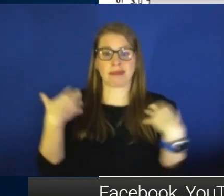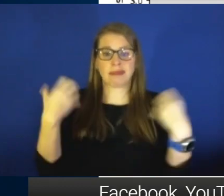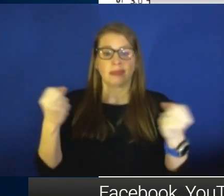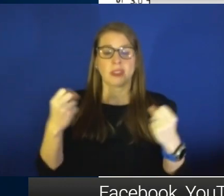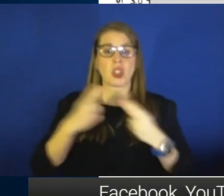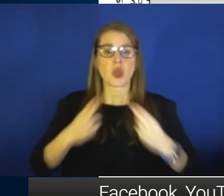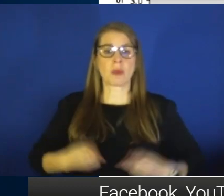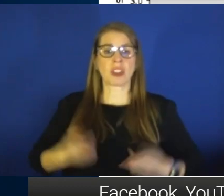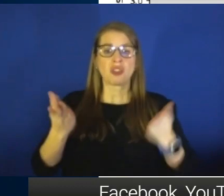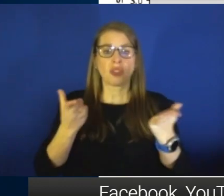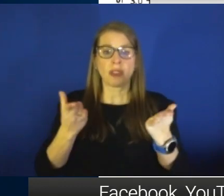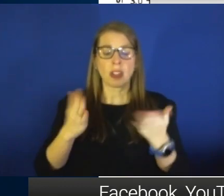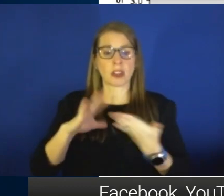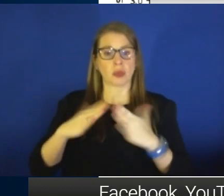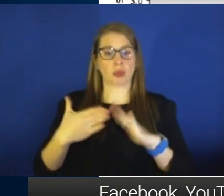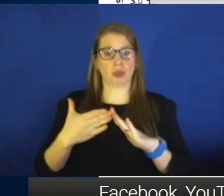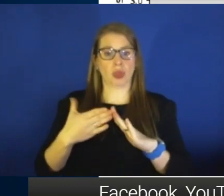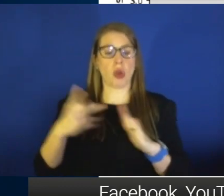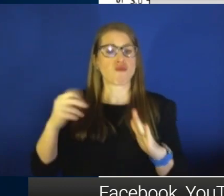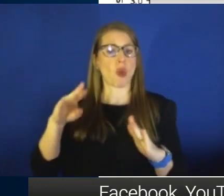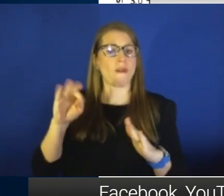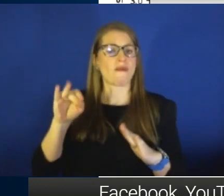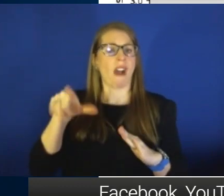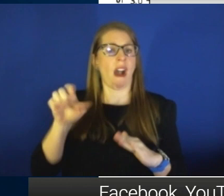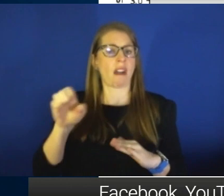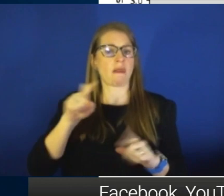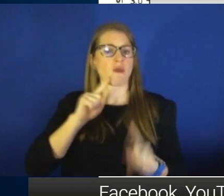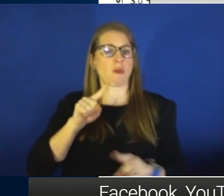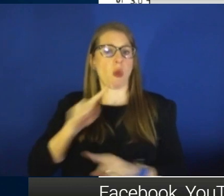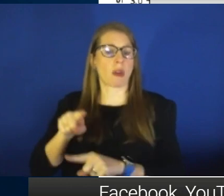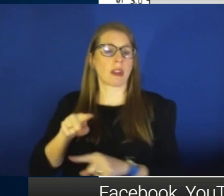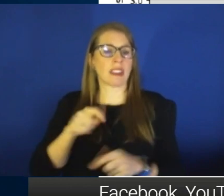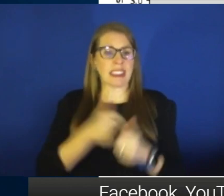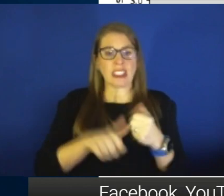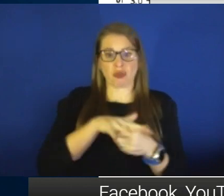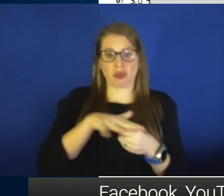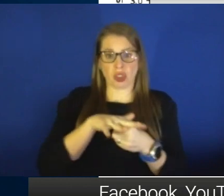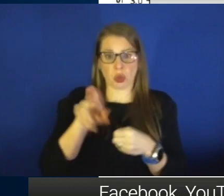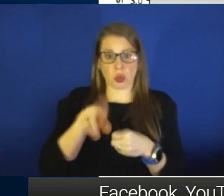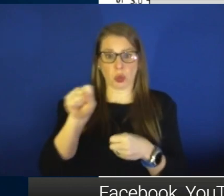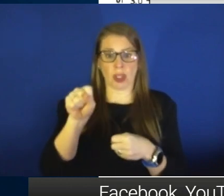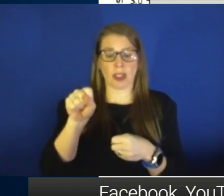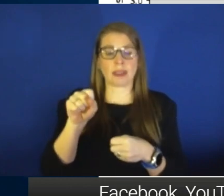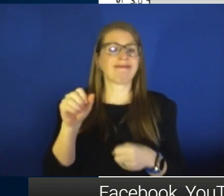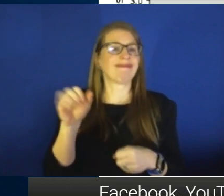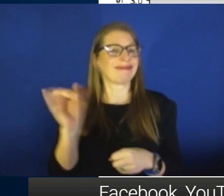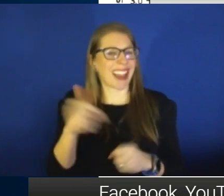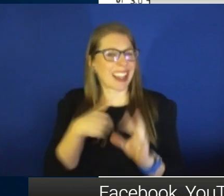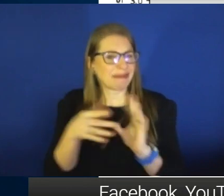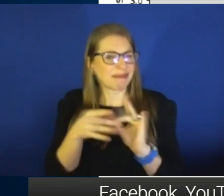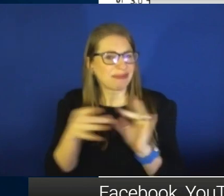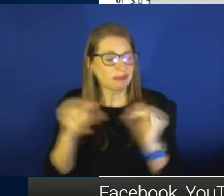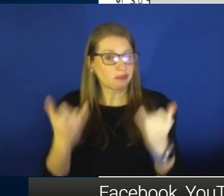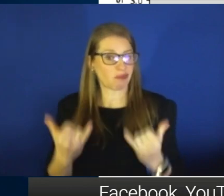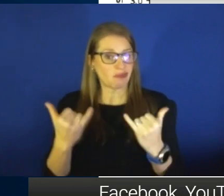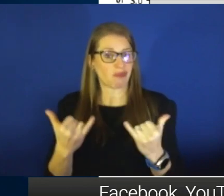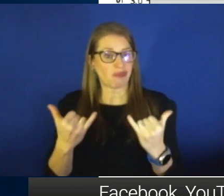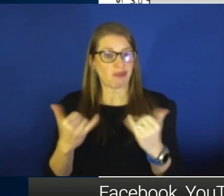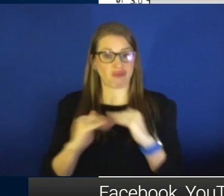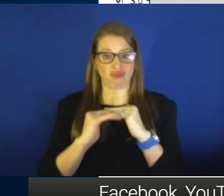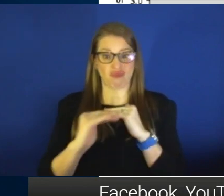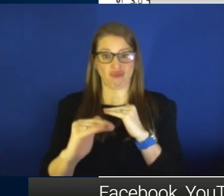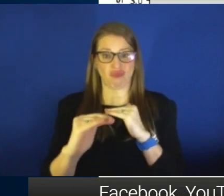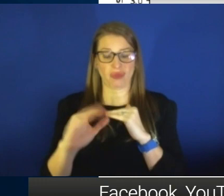Community Profile Report, and it breaks it down by region of the country. And so, like I said, we're currently seeing flat COVID